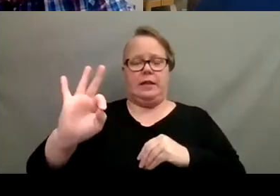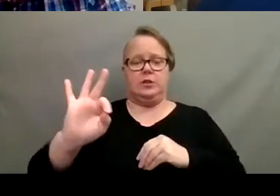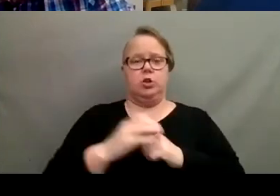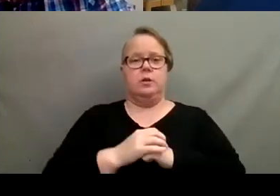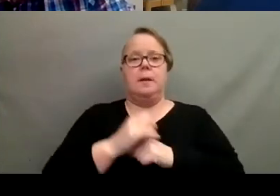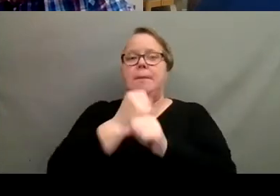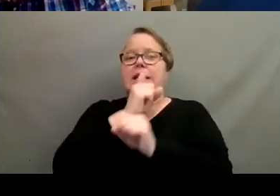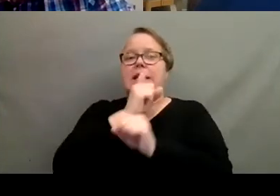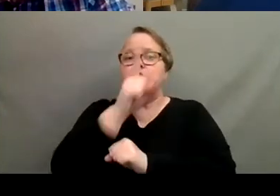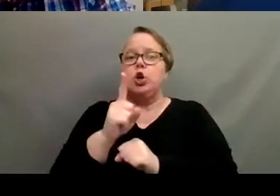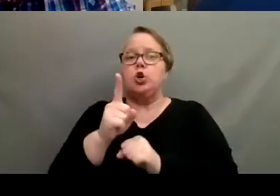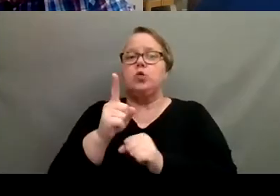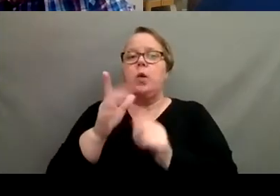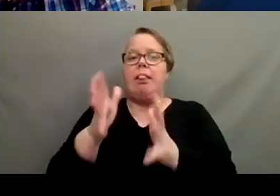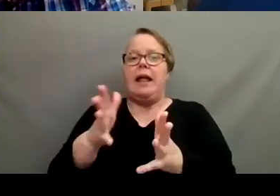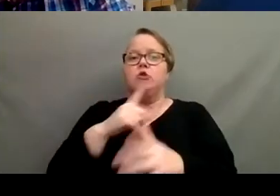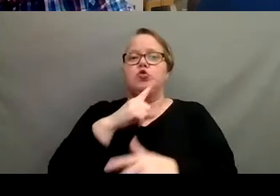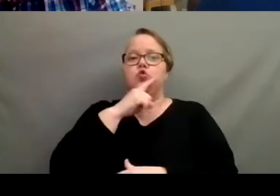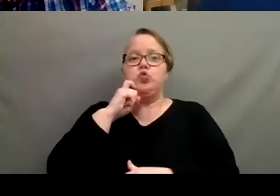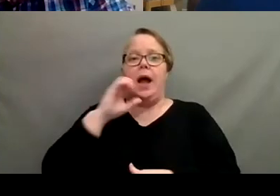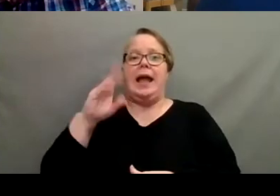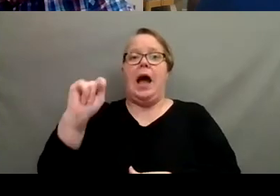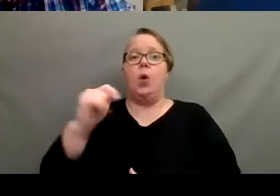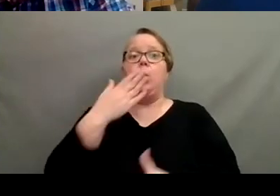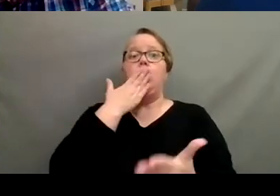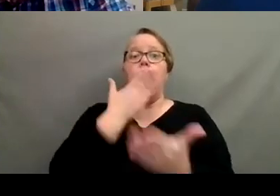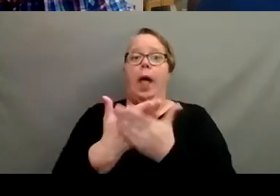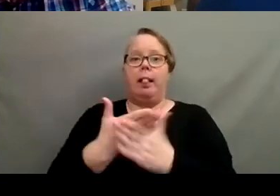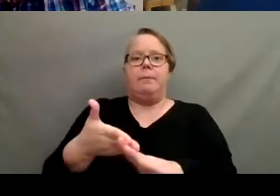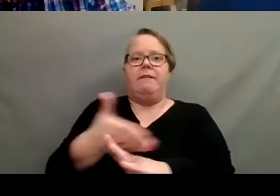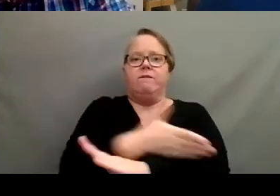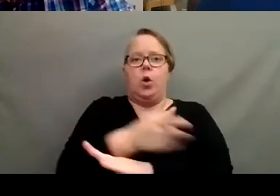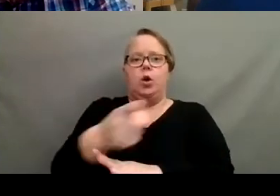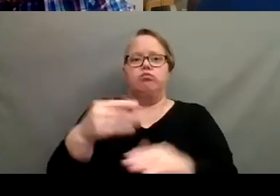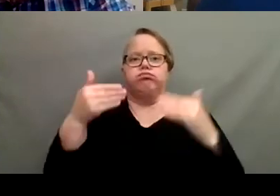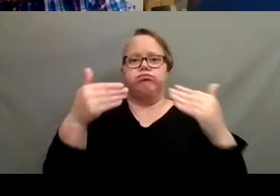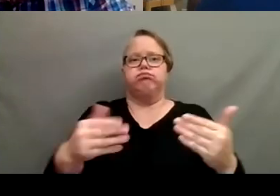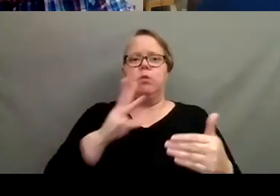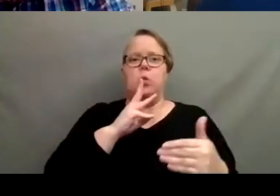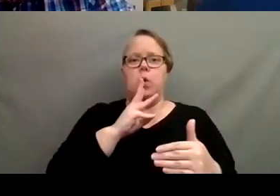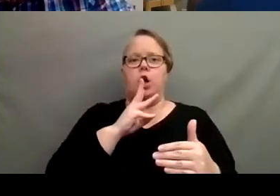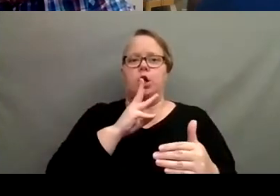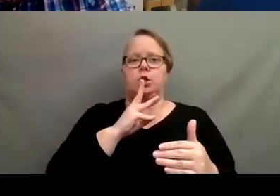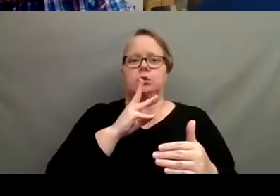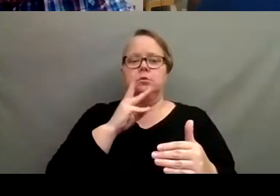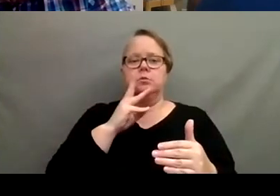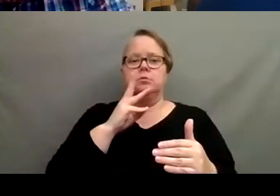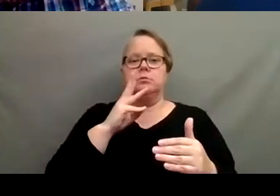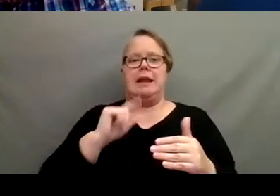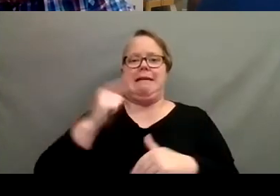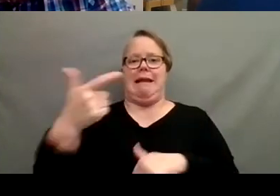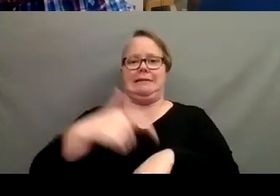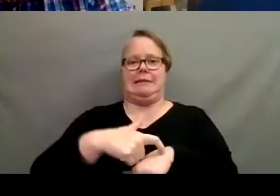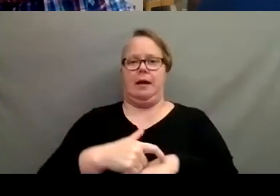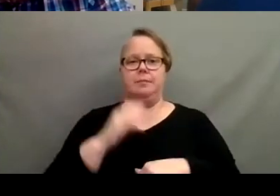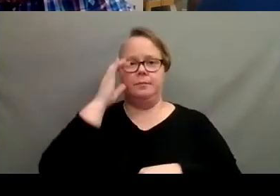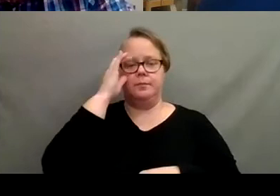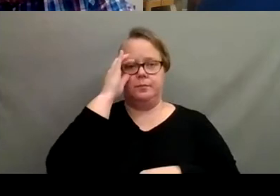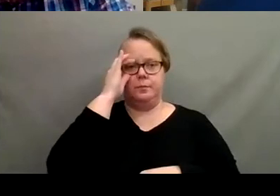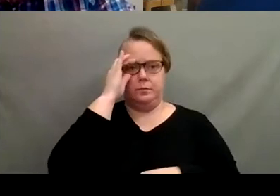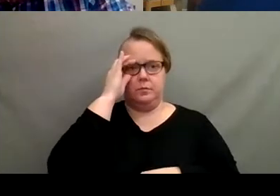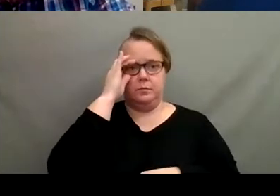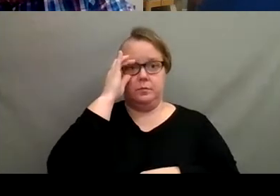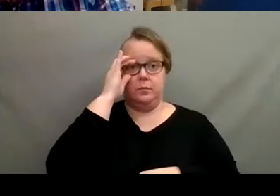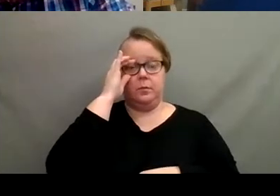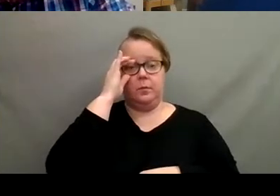making sure to let it dry out very good before you go ahead and water the next time. Again,